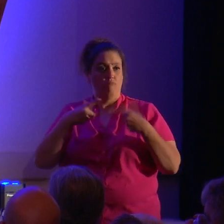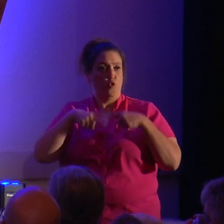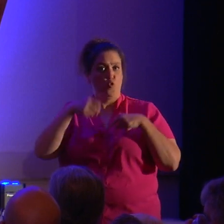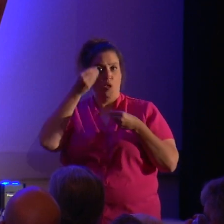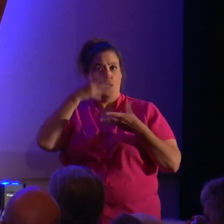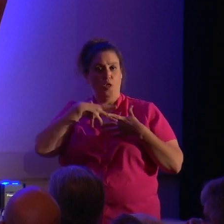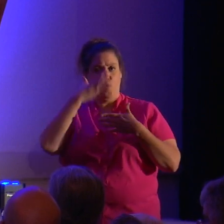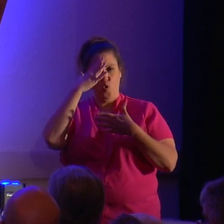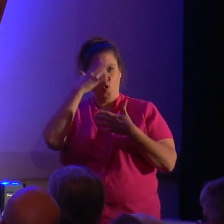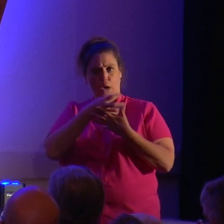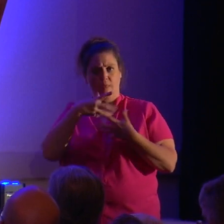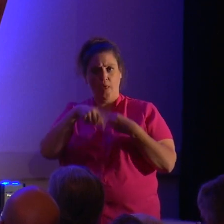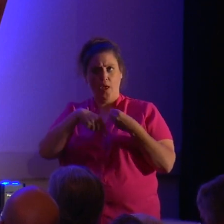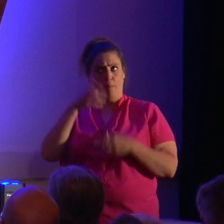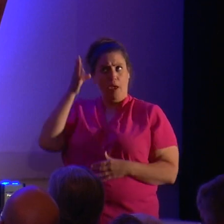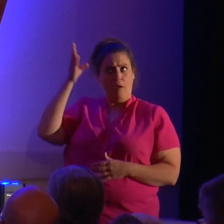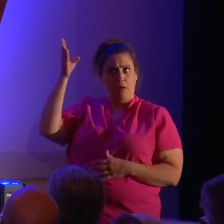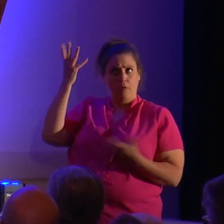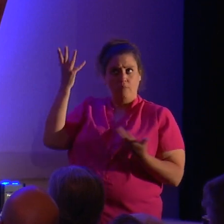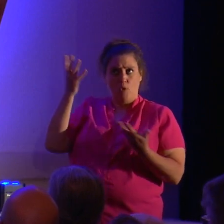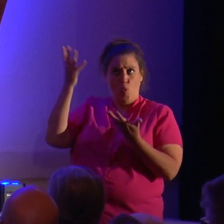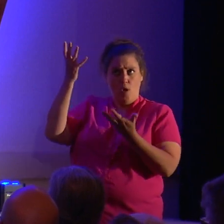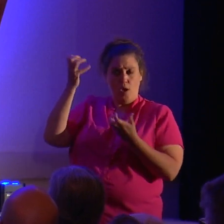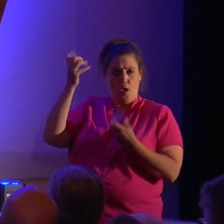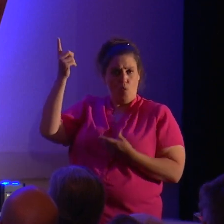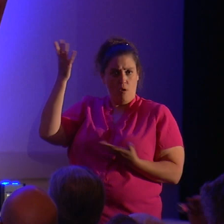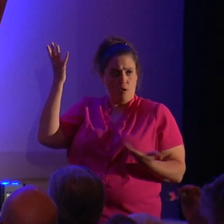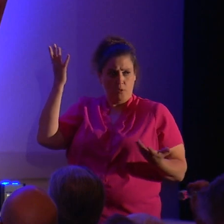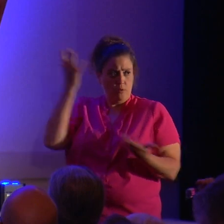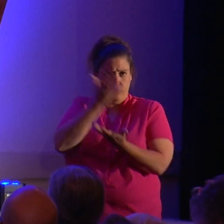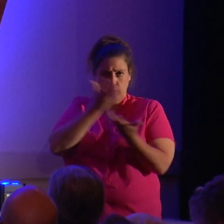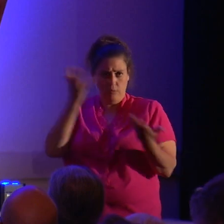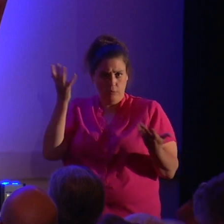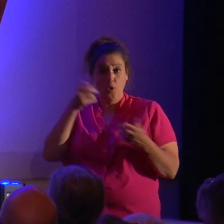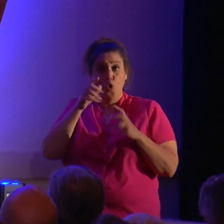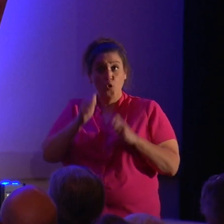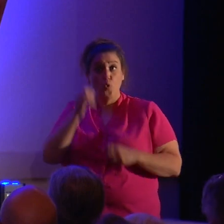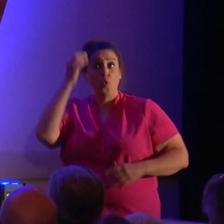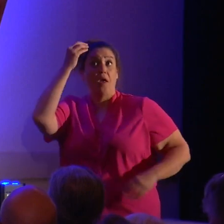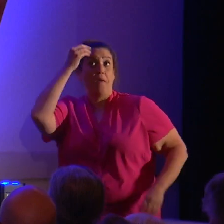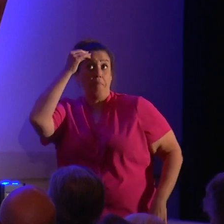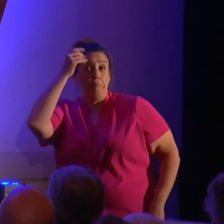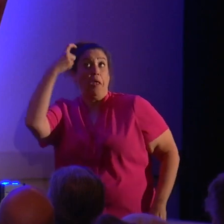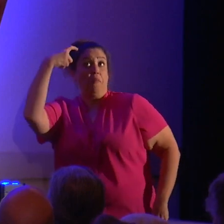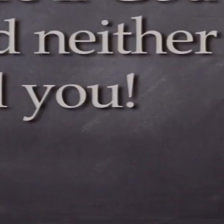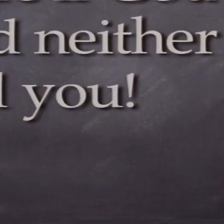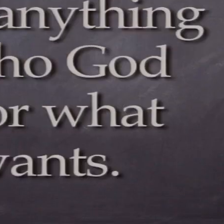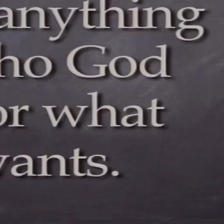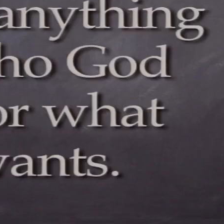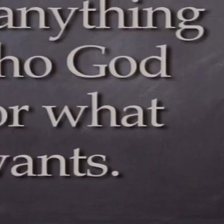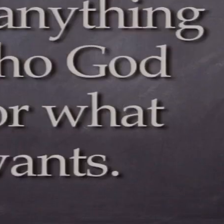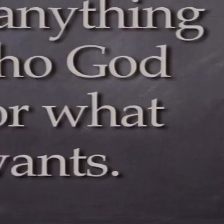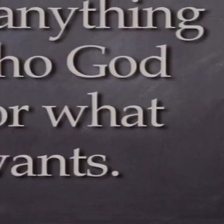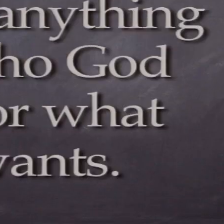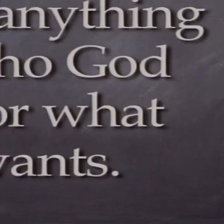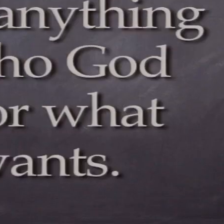about this being or what this being wants from us. You can think you know, but you don't.